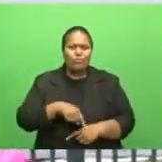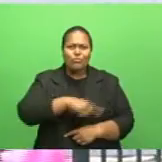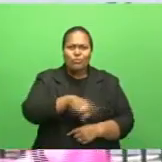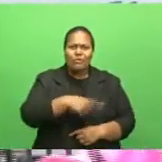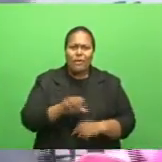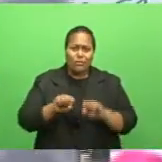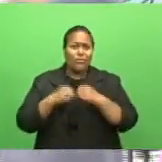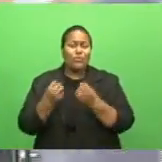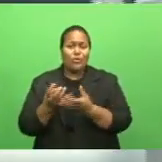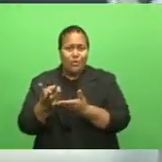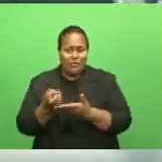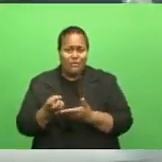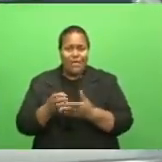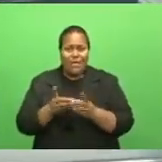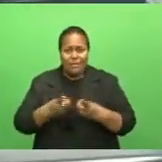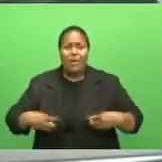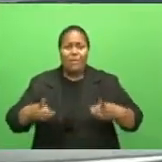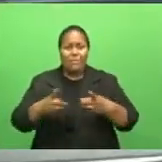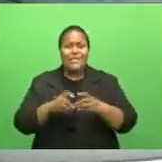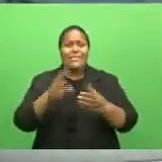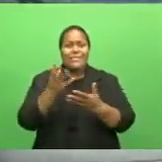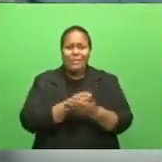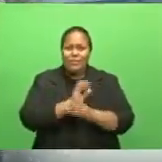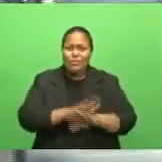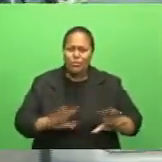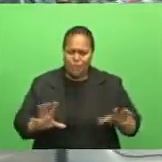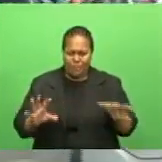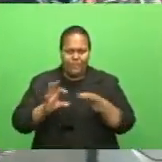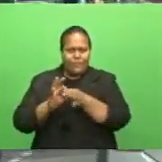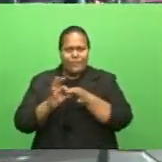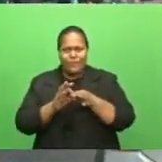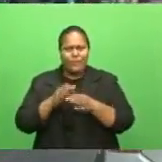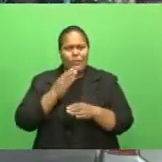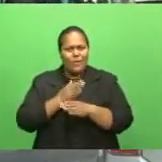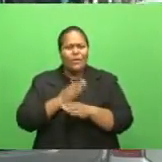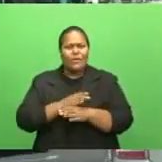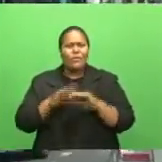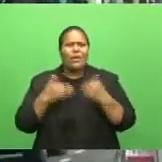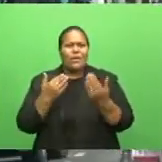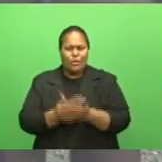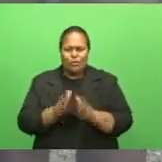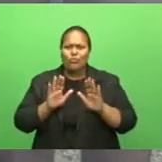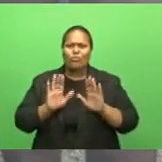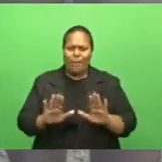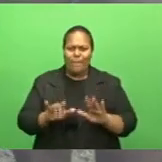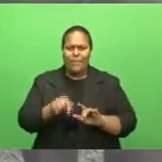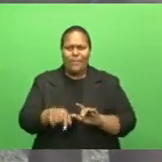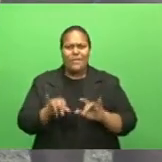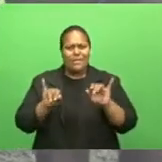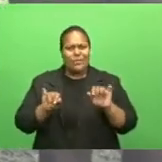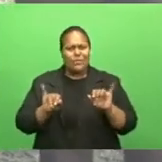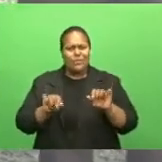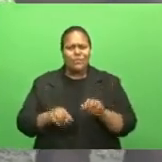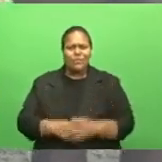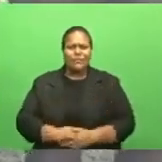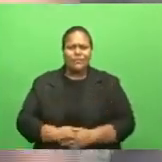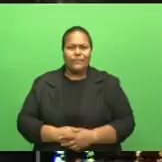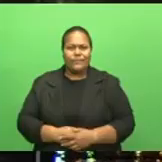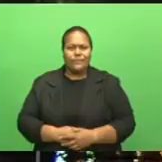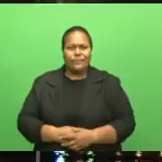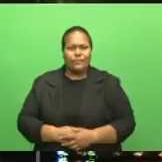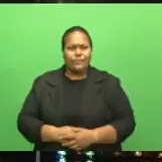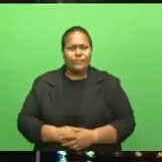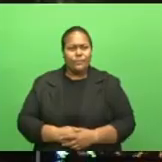will now work closely to educate Fijians in an effort to stop child trafficking. Vinina Rakaotonga, FBC News.